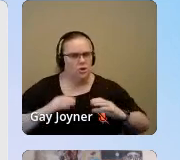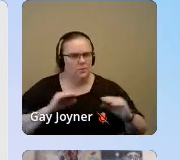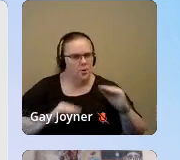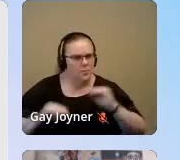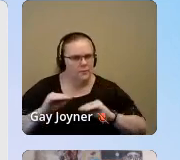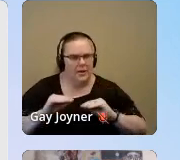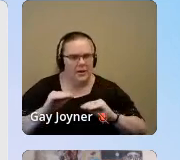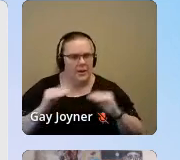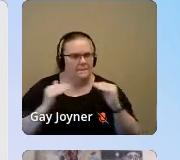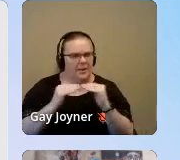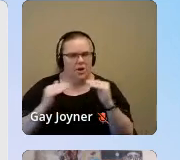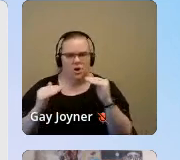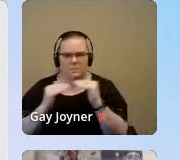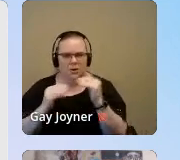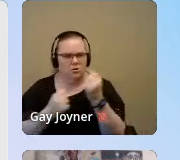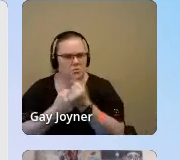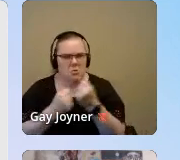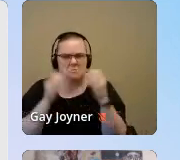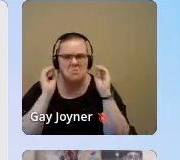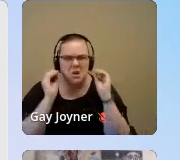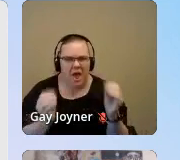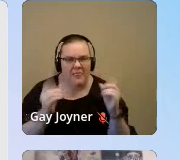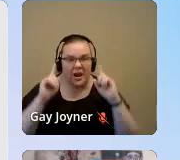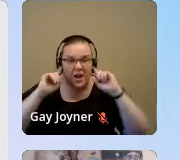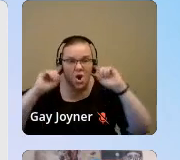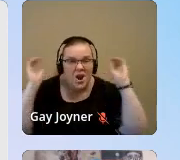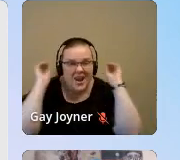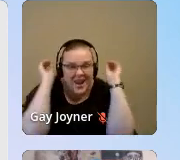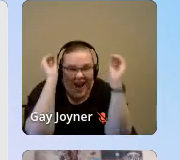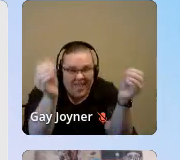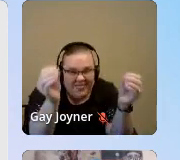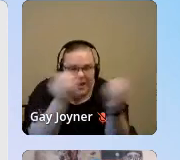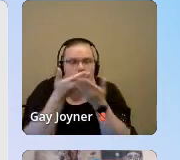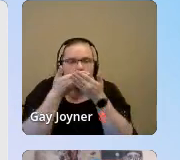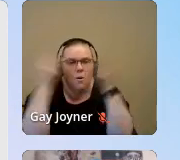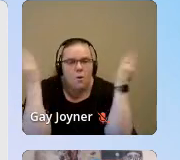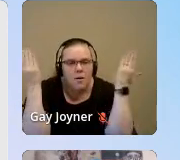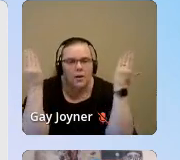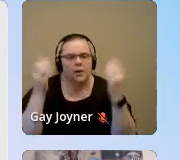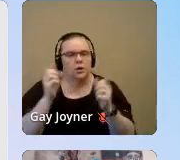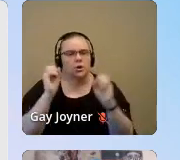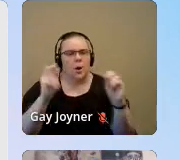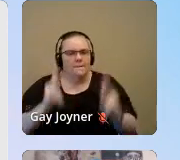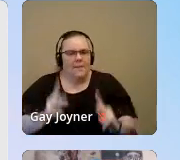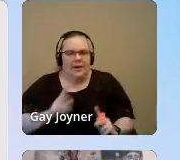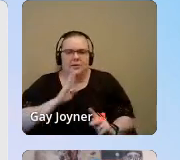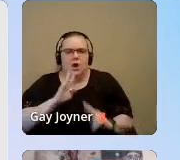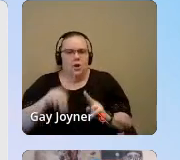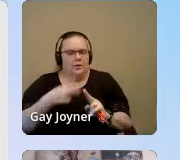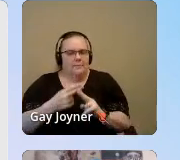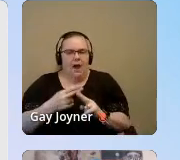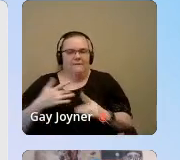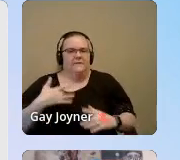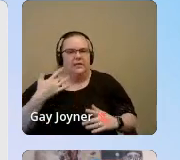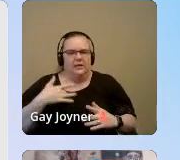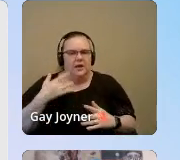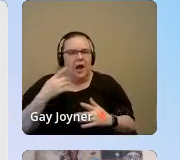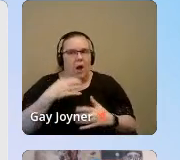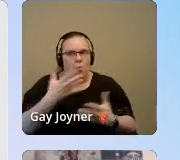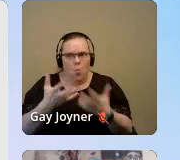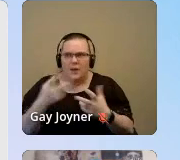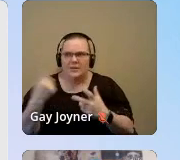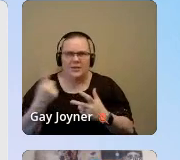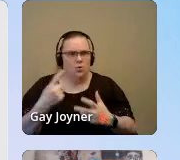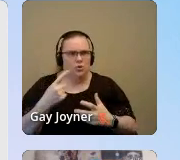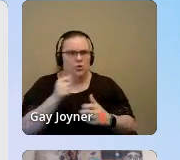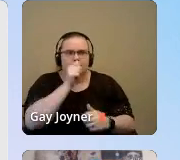about peers or peer support. And no one ever spoke of healing. What I wish had happened was that someone showed me coping skills